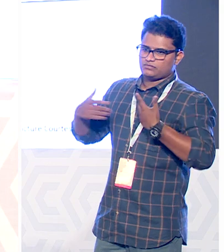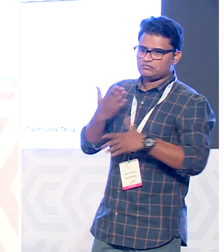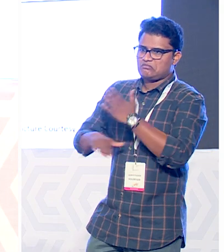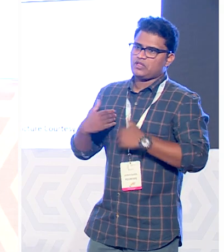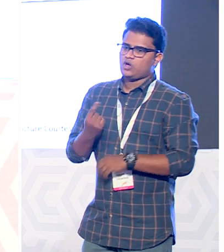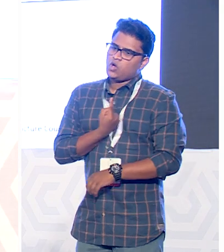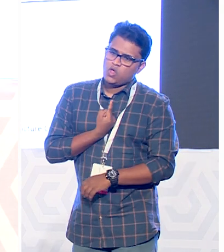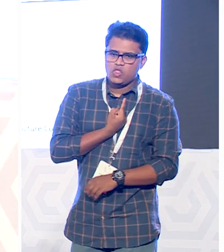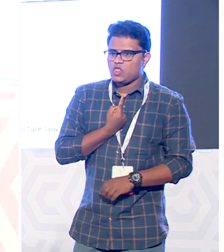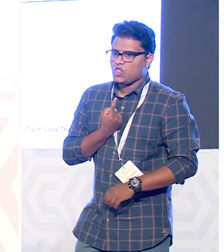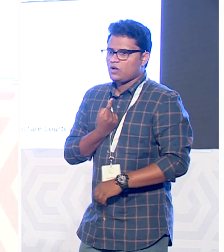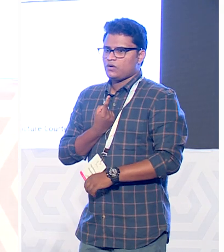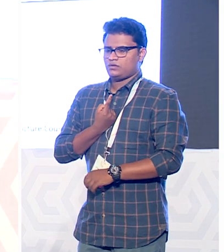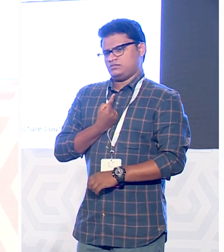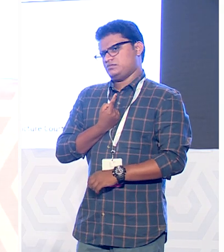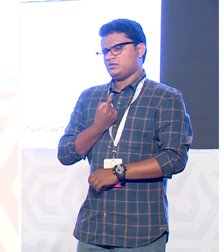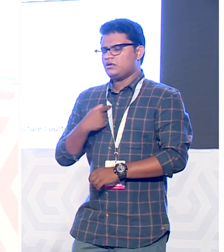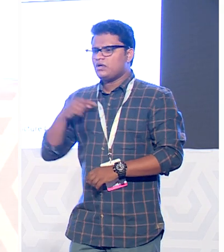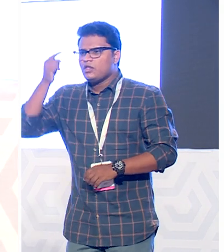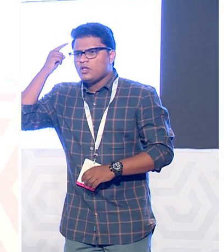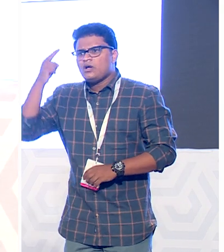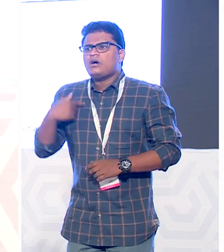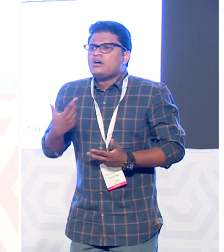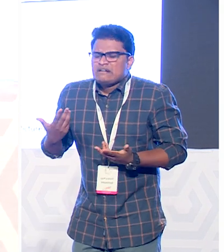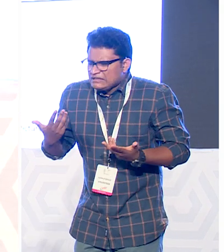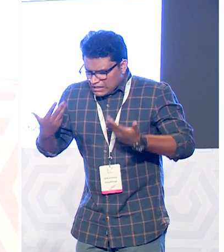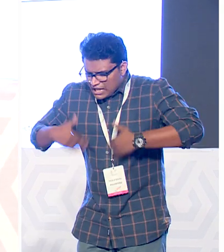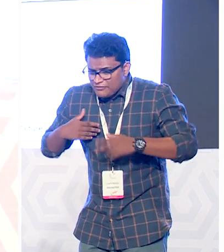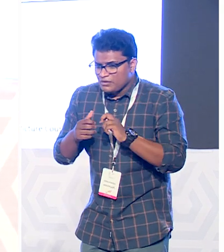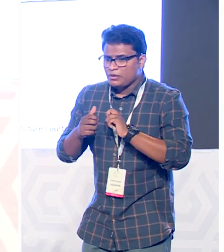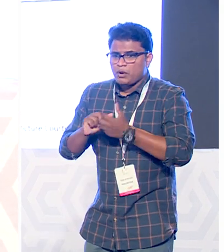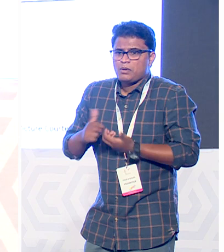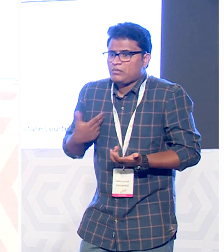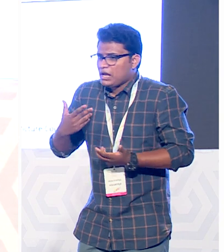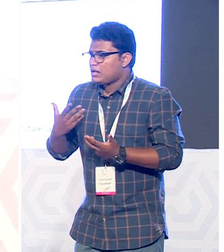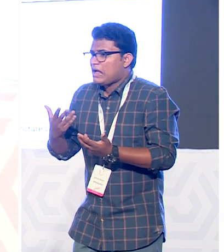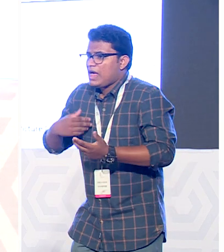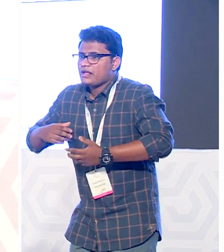wrong I should have actually come out earlier that I have a problem I need help